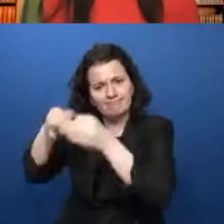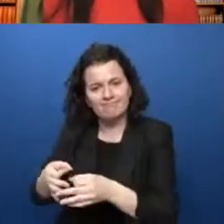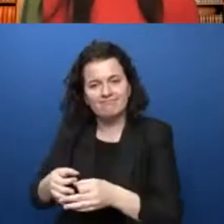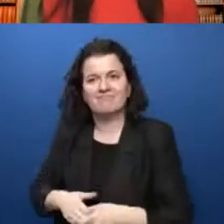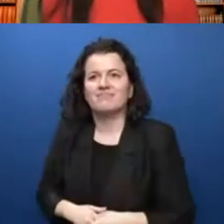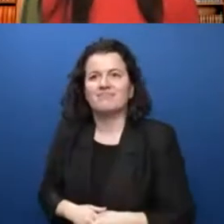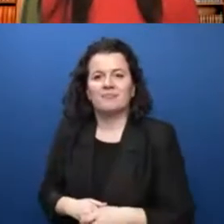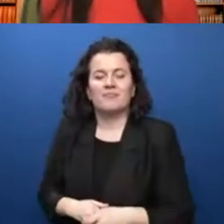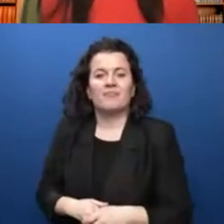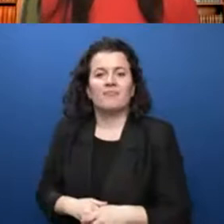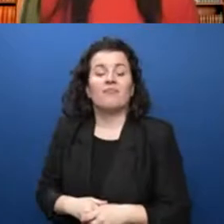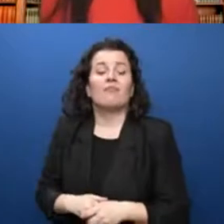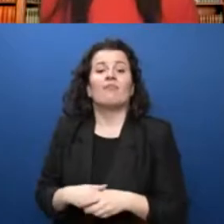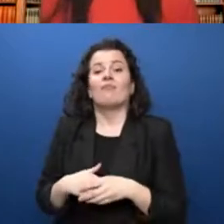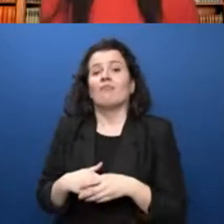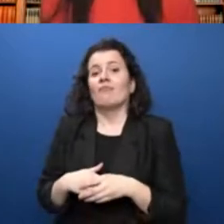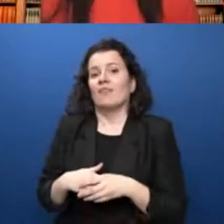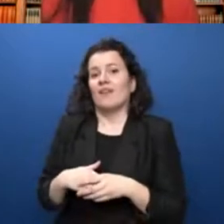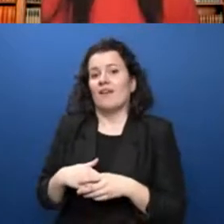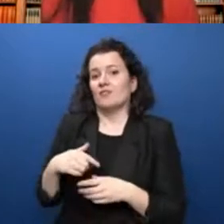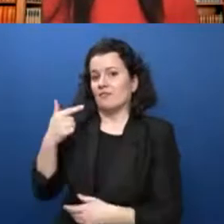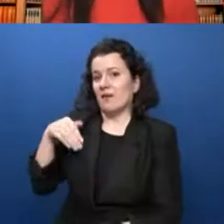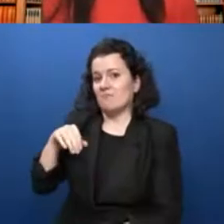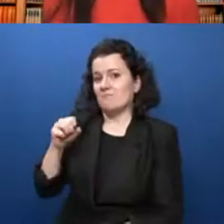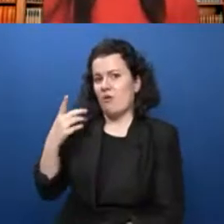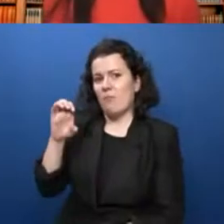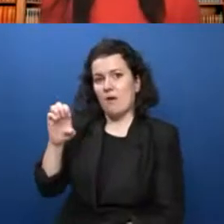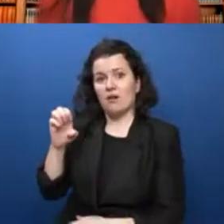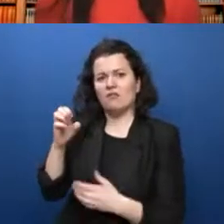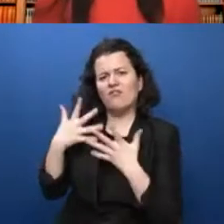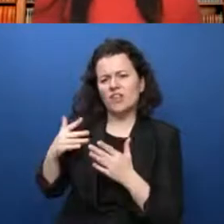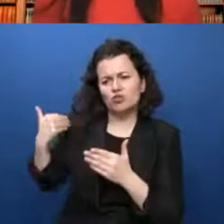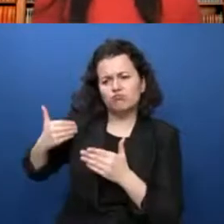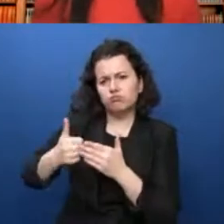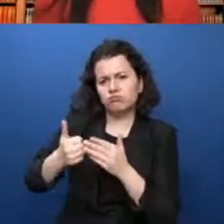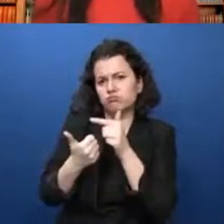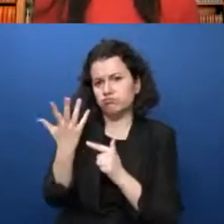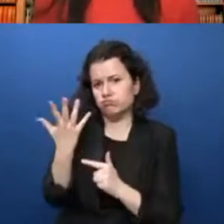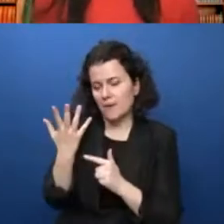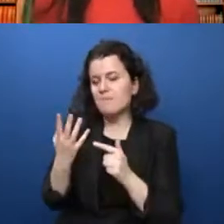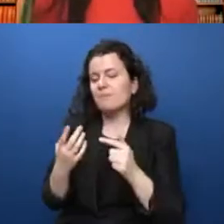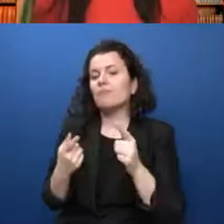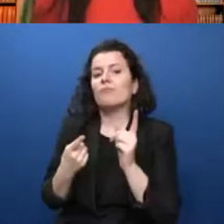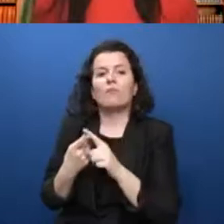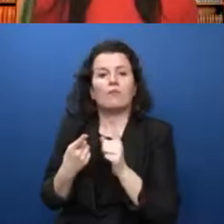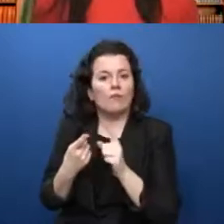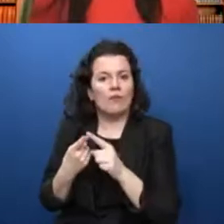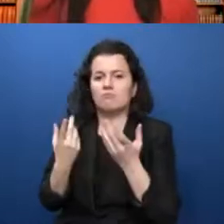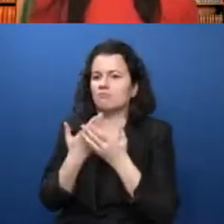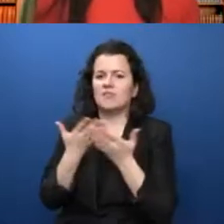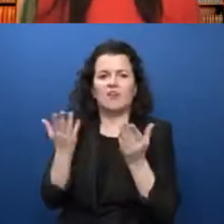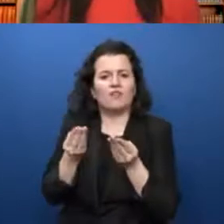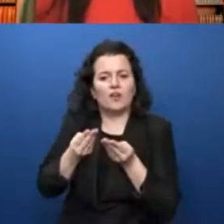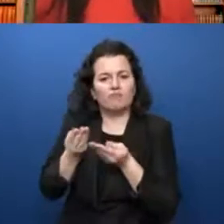There are several things that T-Mobile is doing and has done. We provide a wide range of products and services